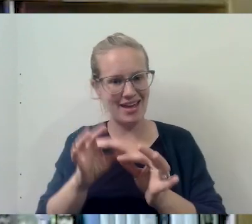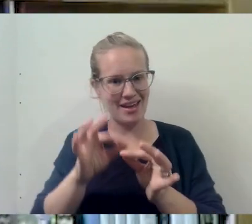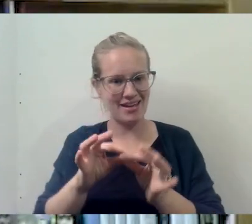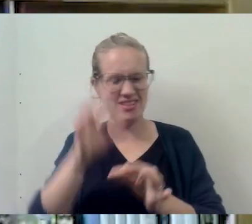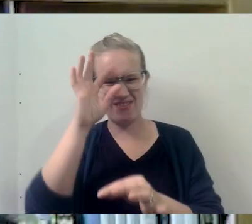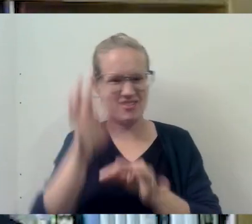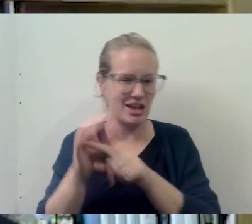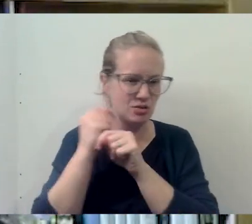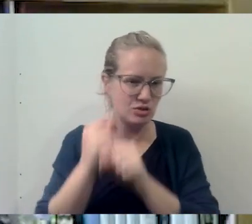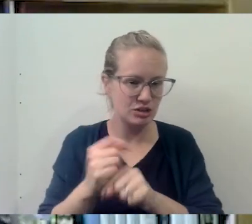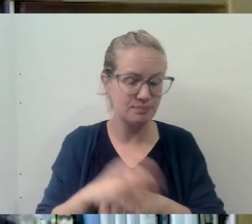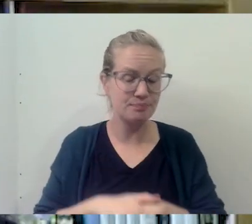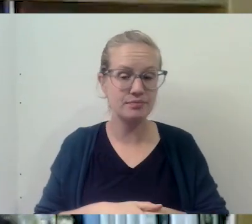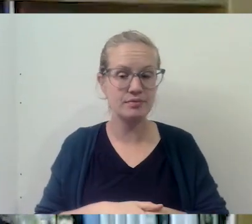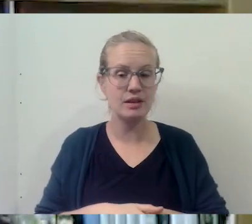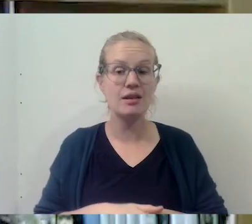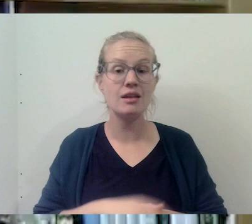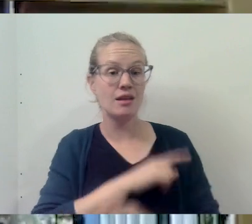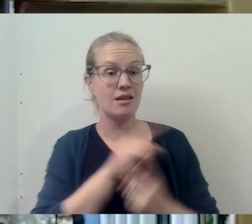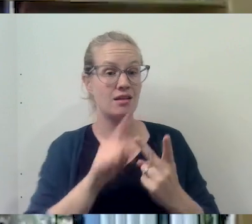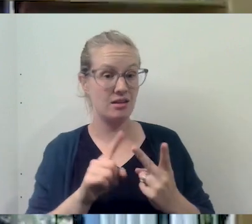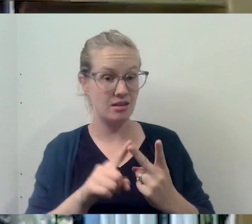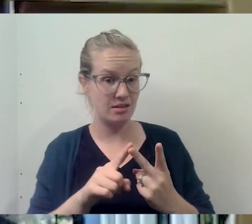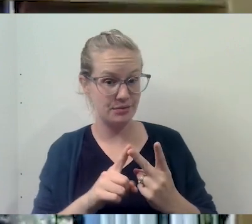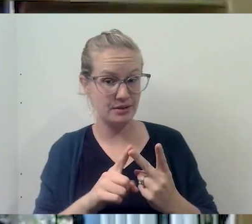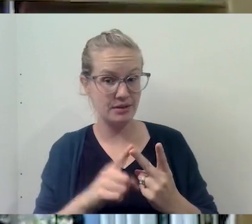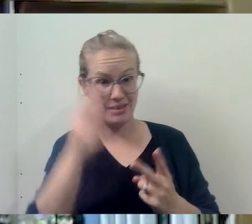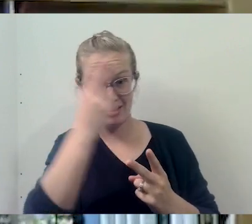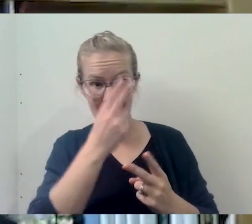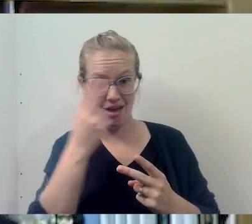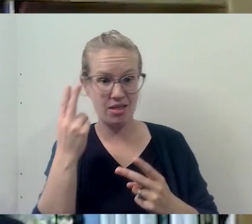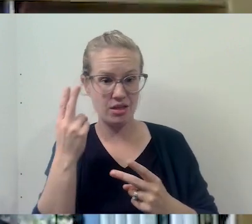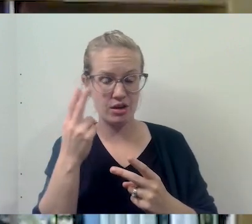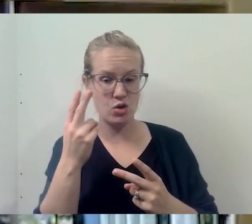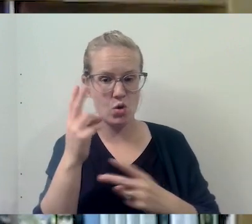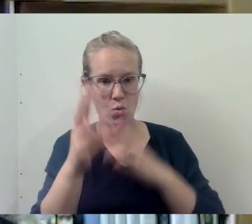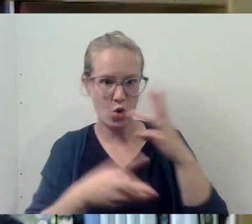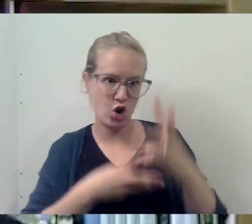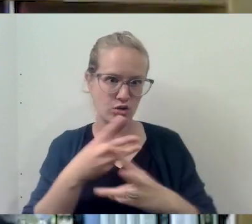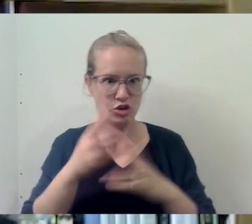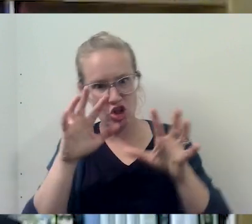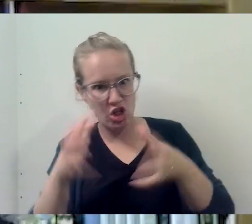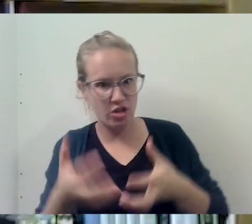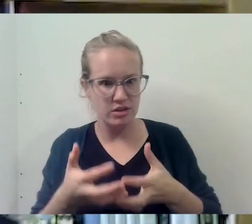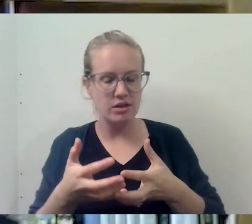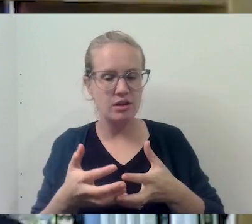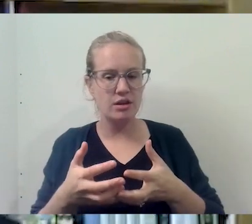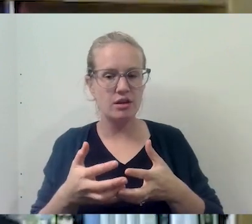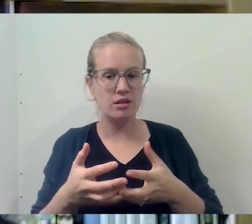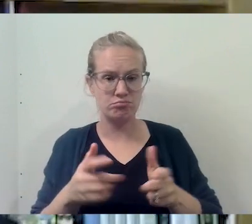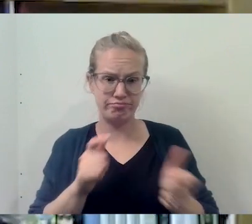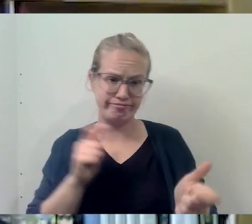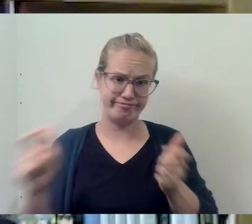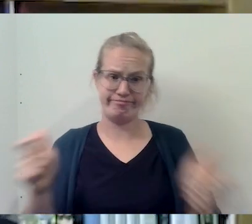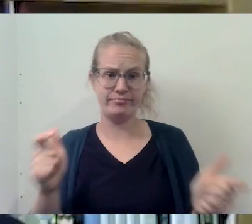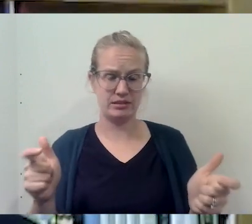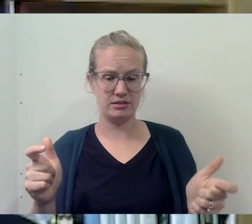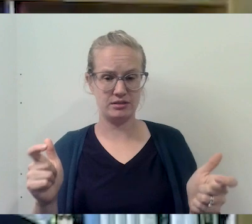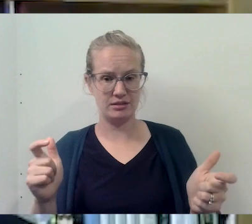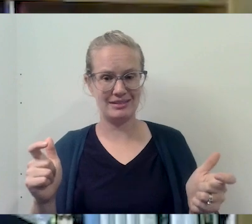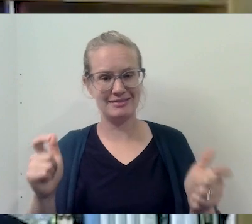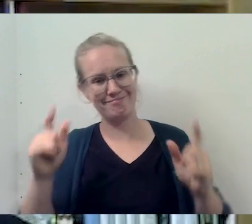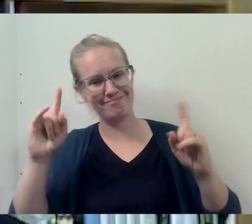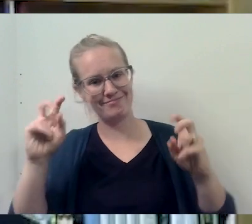faith tradition. Now, the other thing I think we should mention is that, you know, the Catholic world is a very large tent.